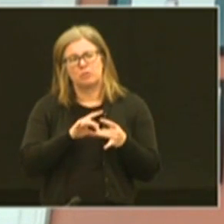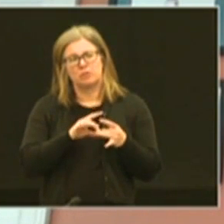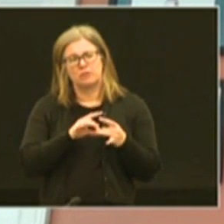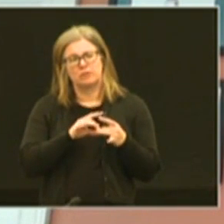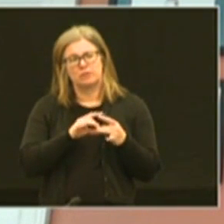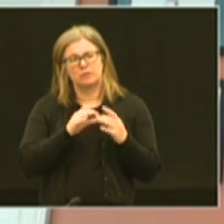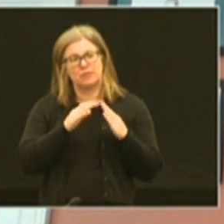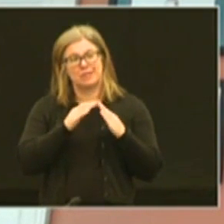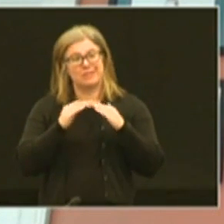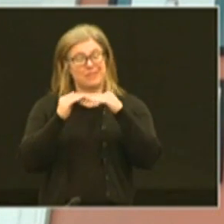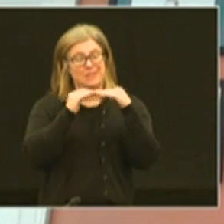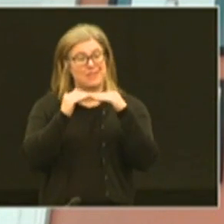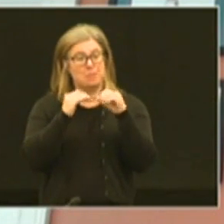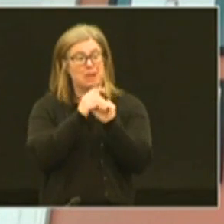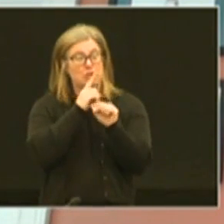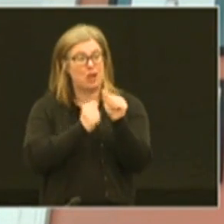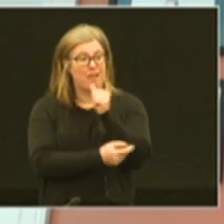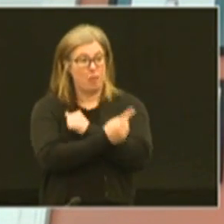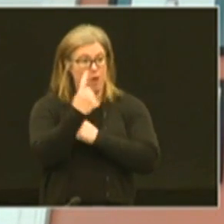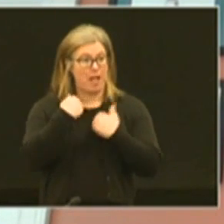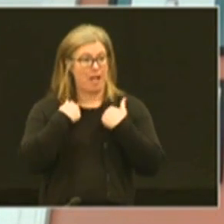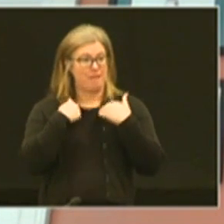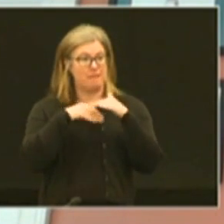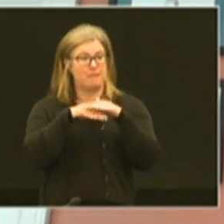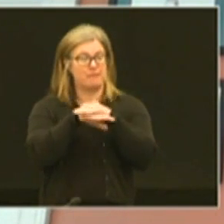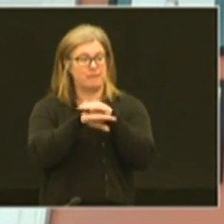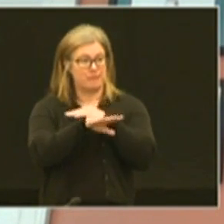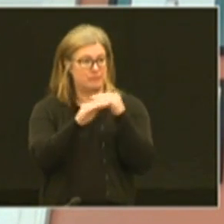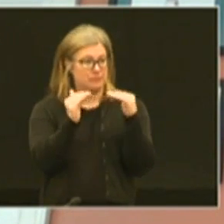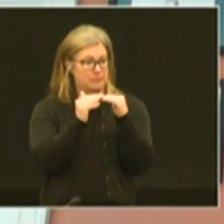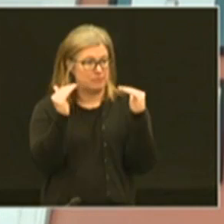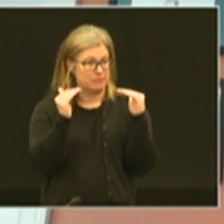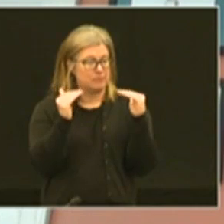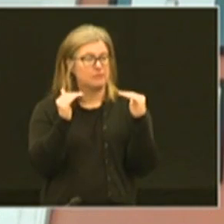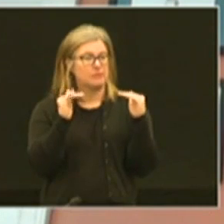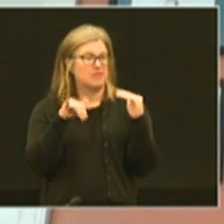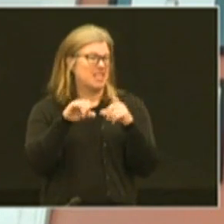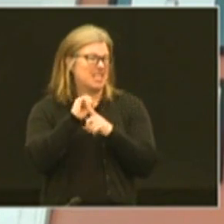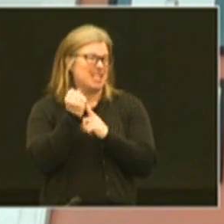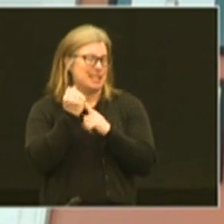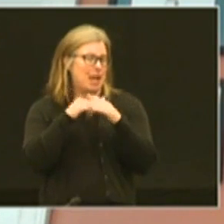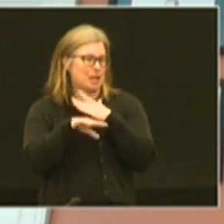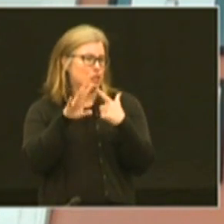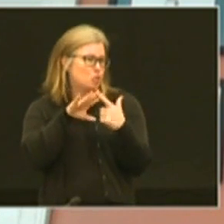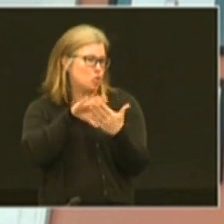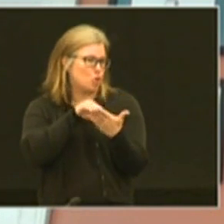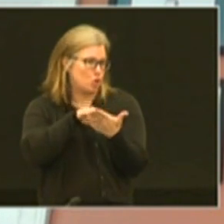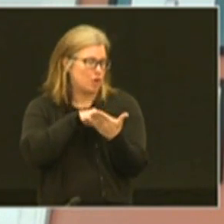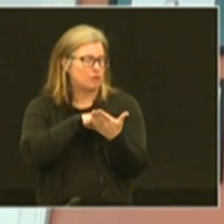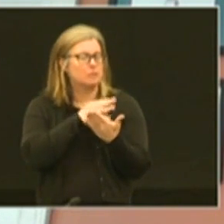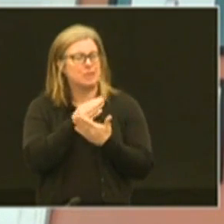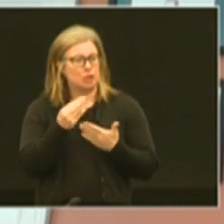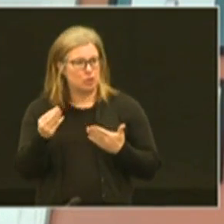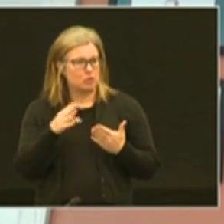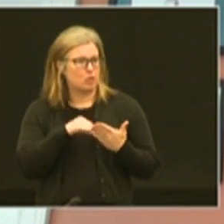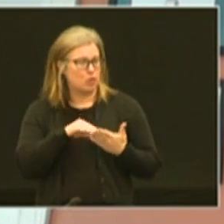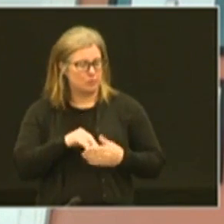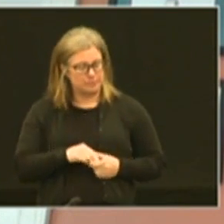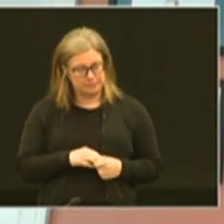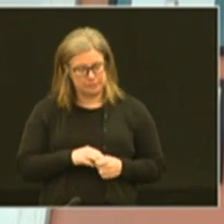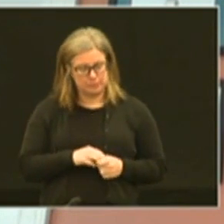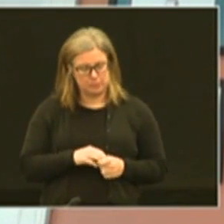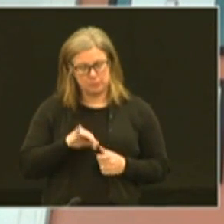value run equity that is making sure everybody has access in this case access to learning and the materials to learn.